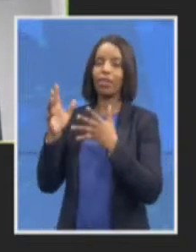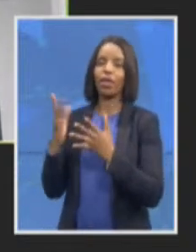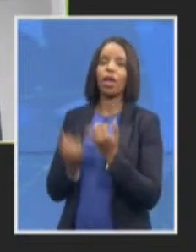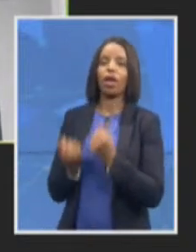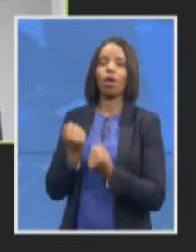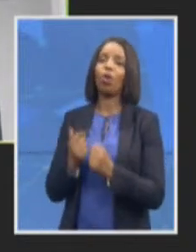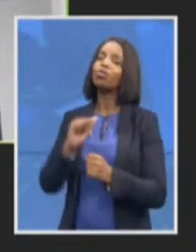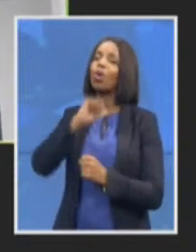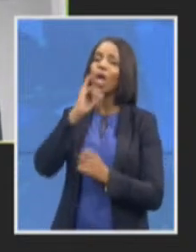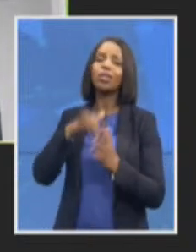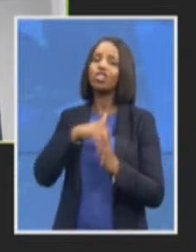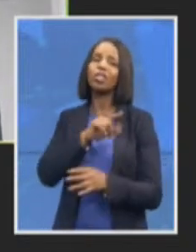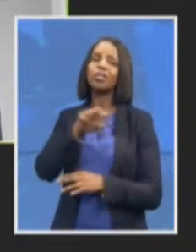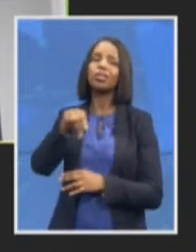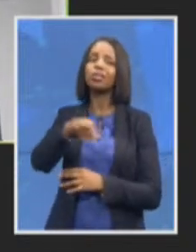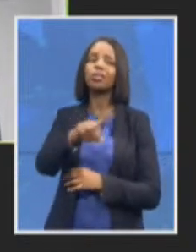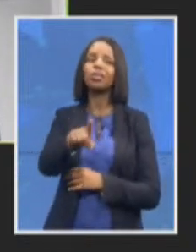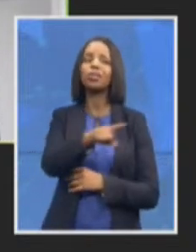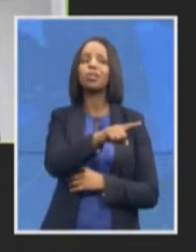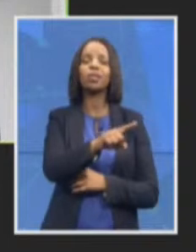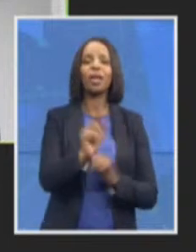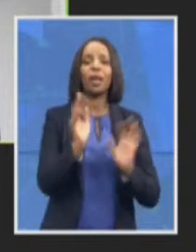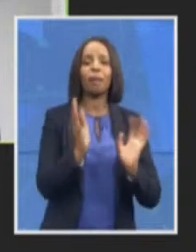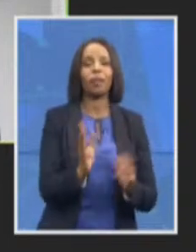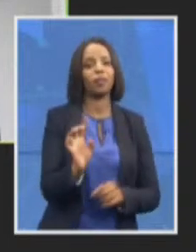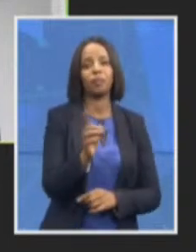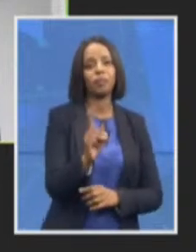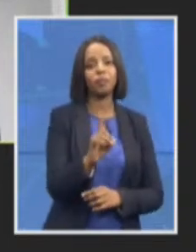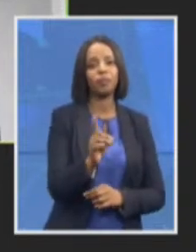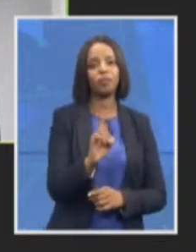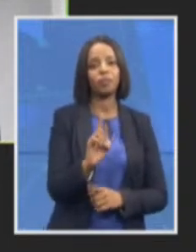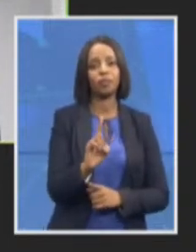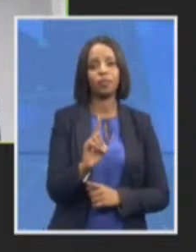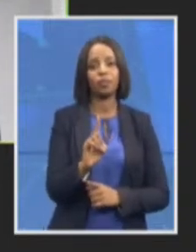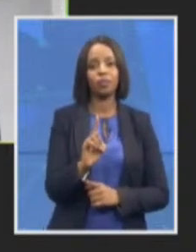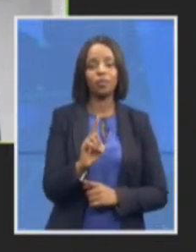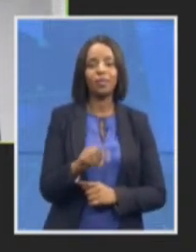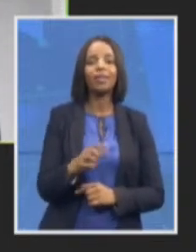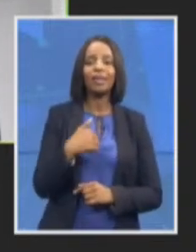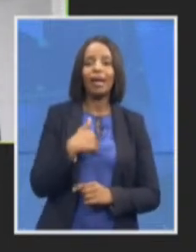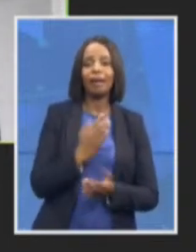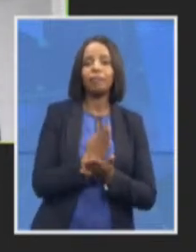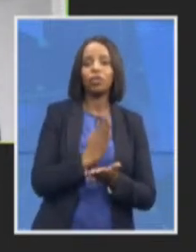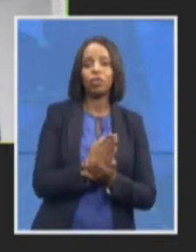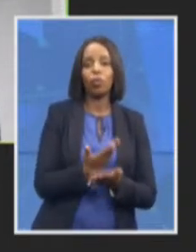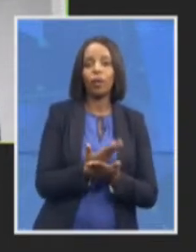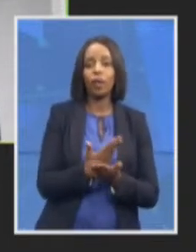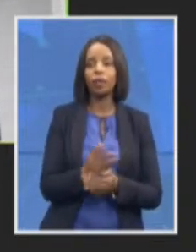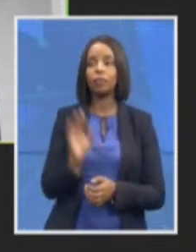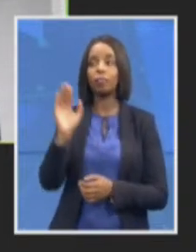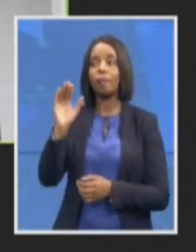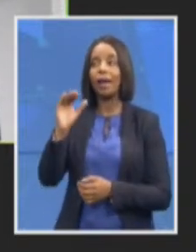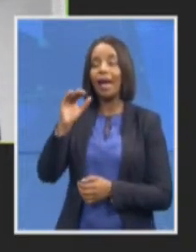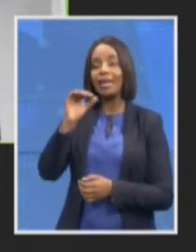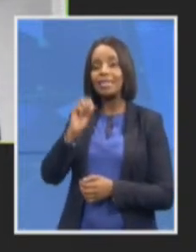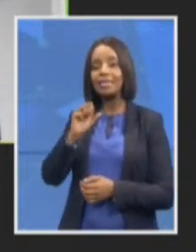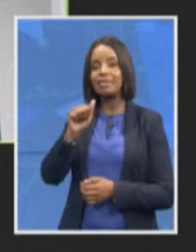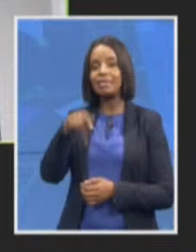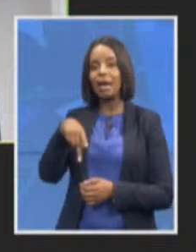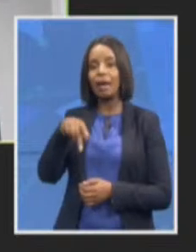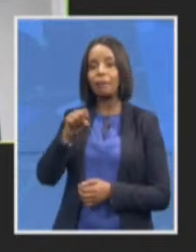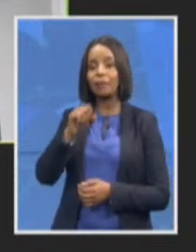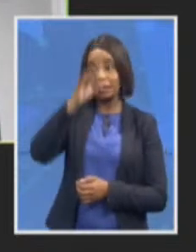of course I mean we can only do it with our colleagues in the SAPs some of the areas are cable theft damage to essential infrastructure